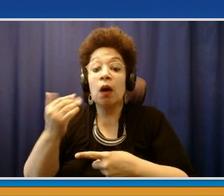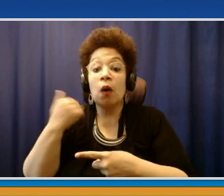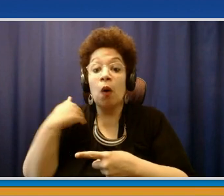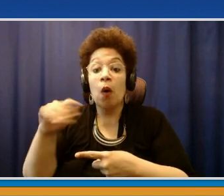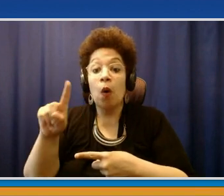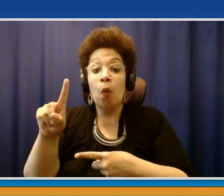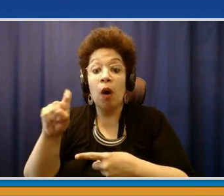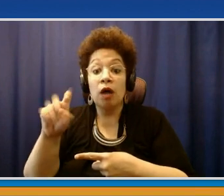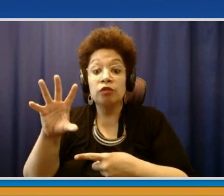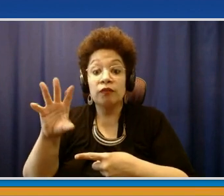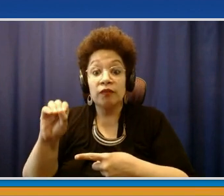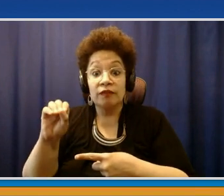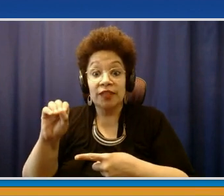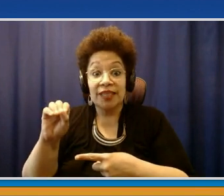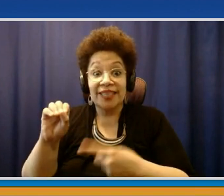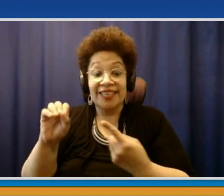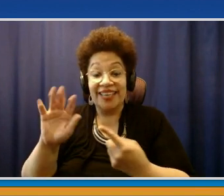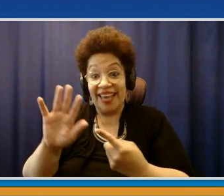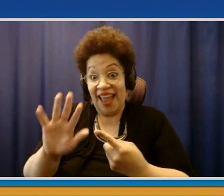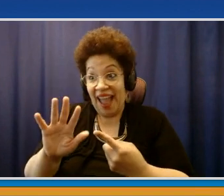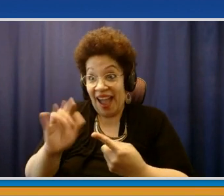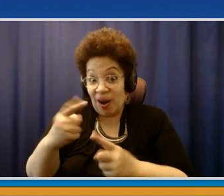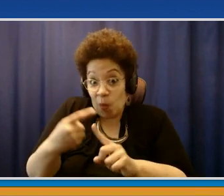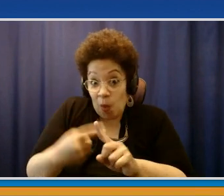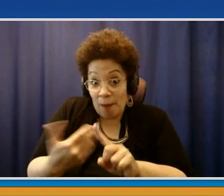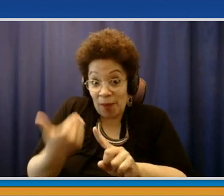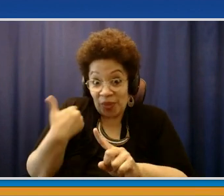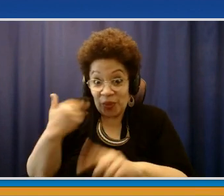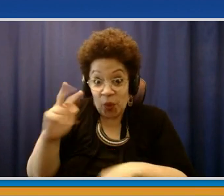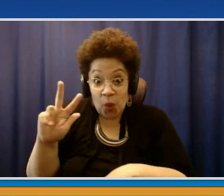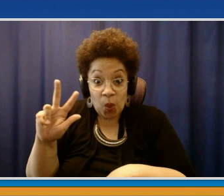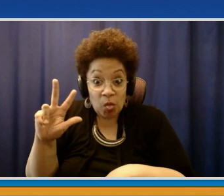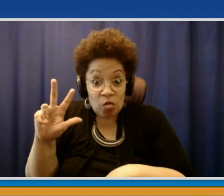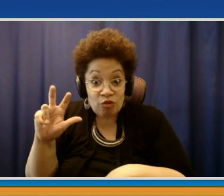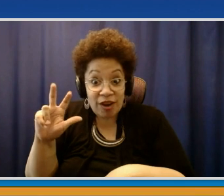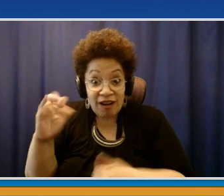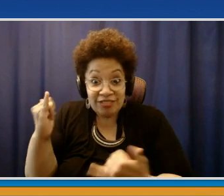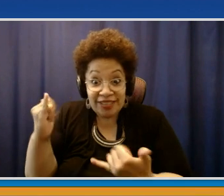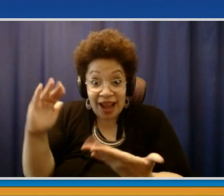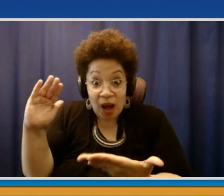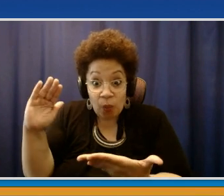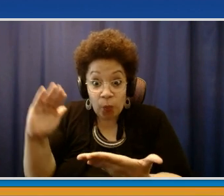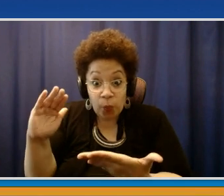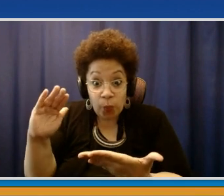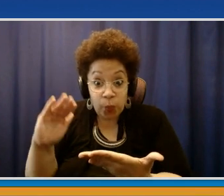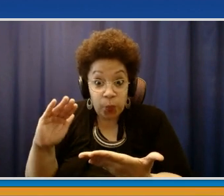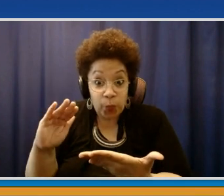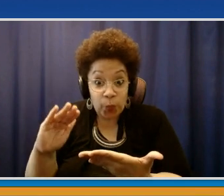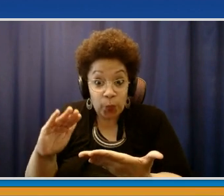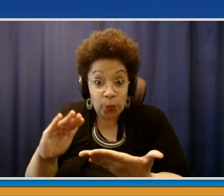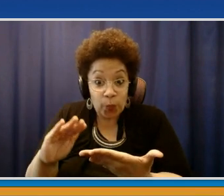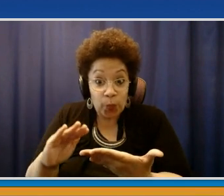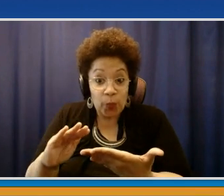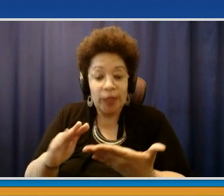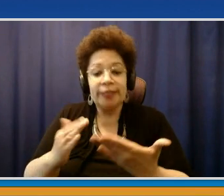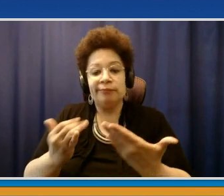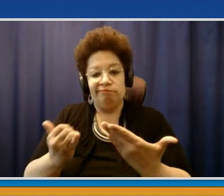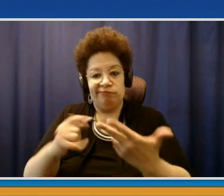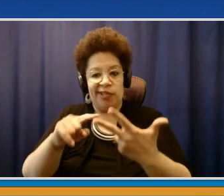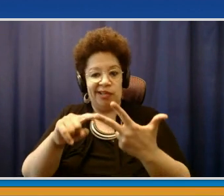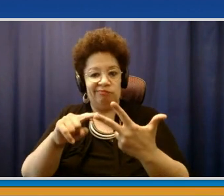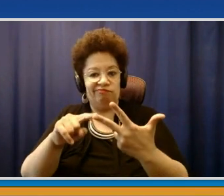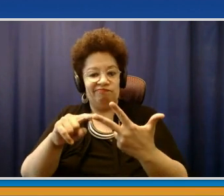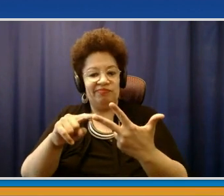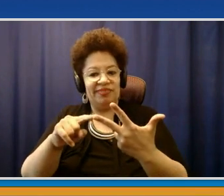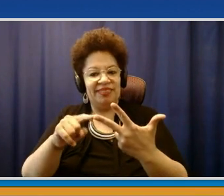a month, from 150 down to 63, that is a good trend. And then, of course, the very difficult topic of fatalities. And I always